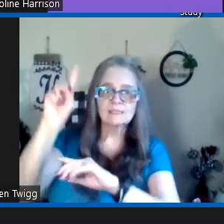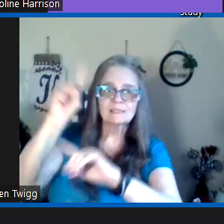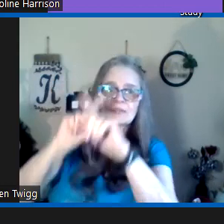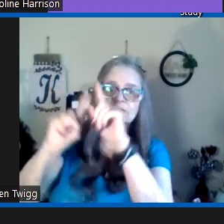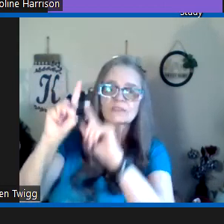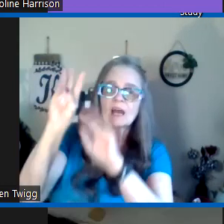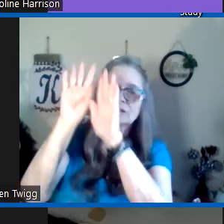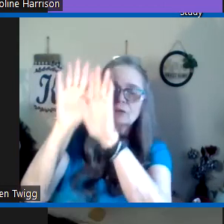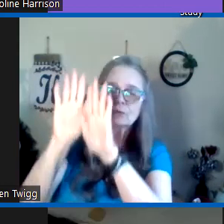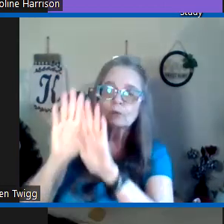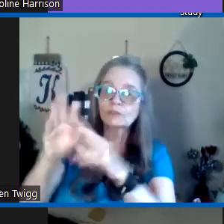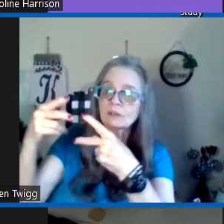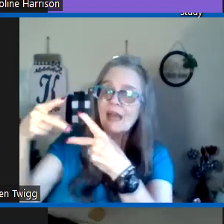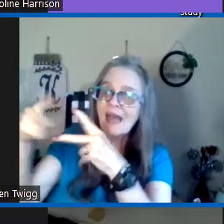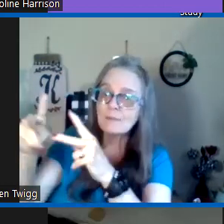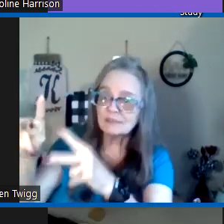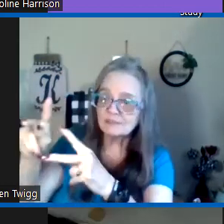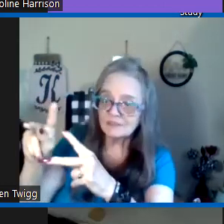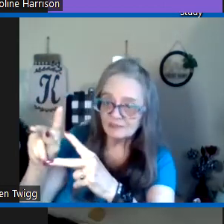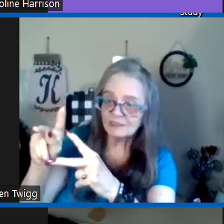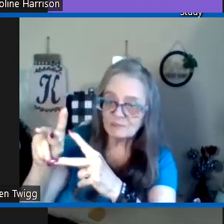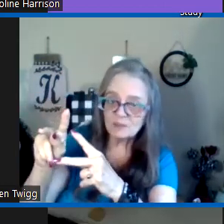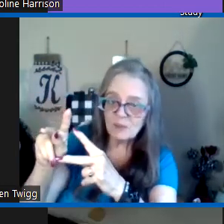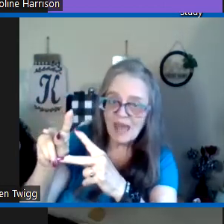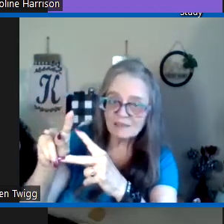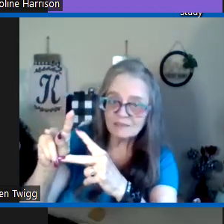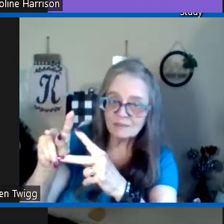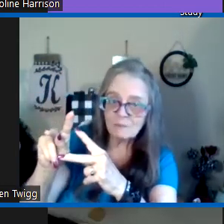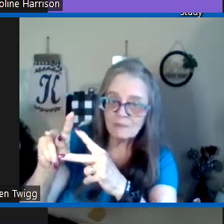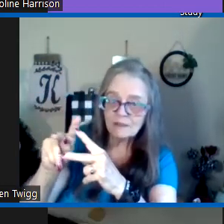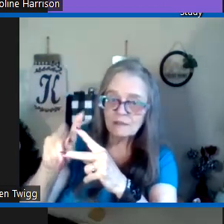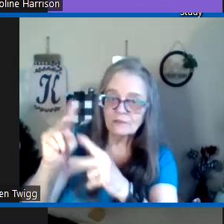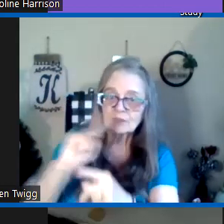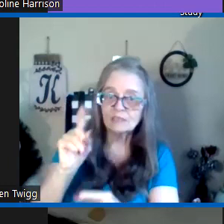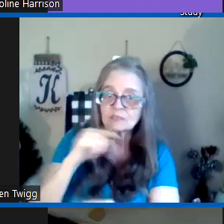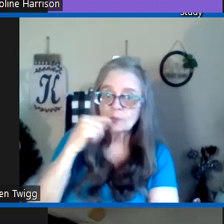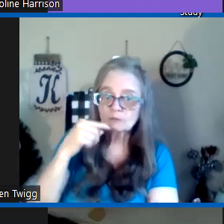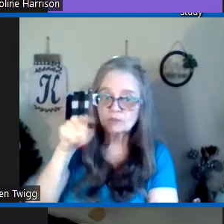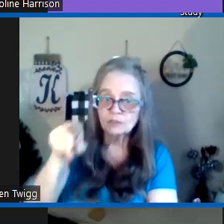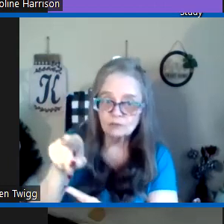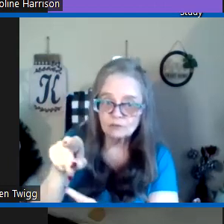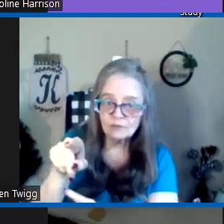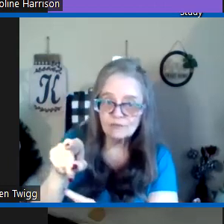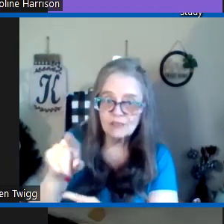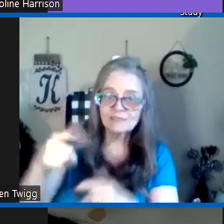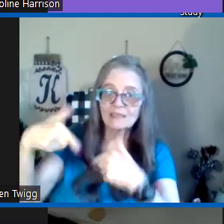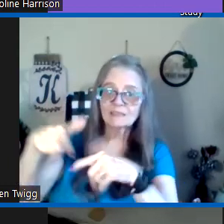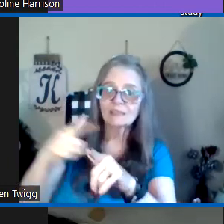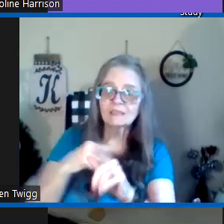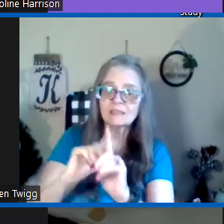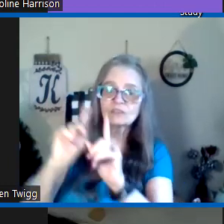it says and the sign or wonder happens it comes to pass that he spoke to you